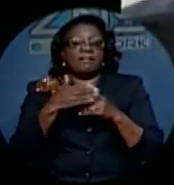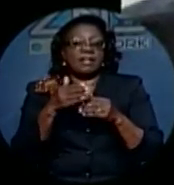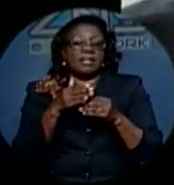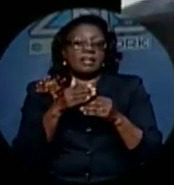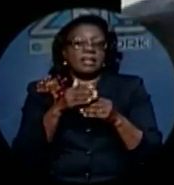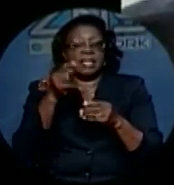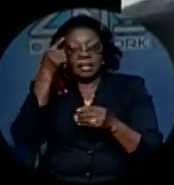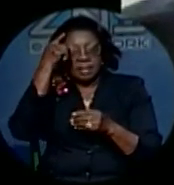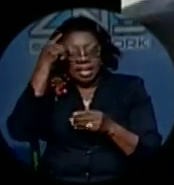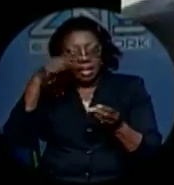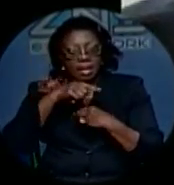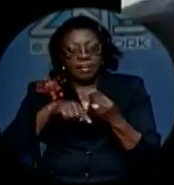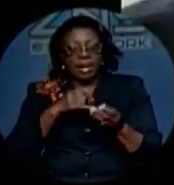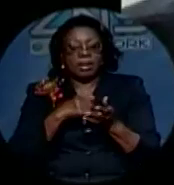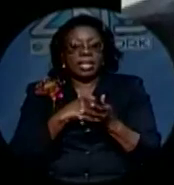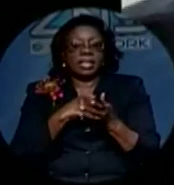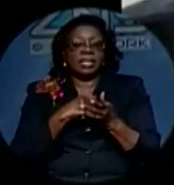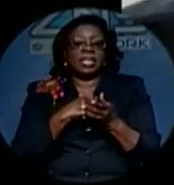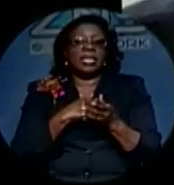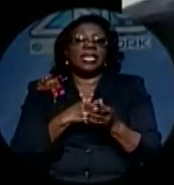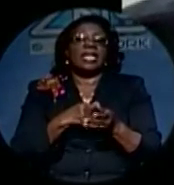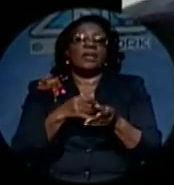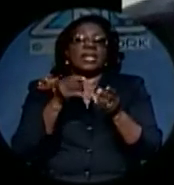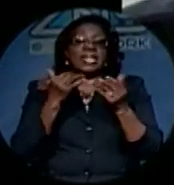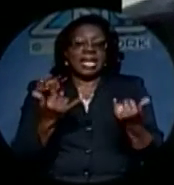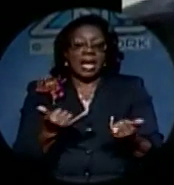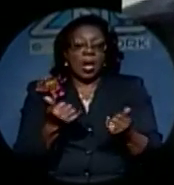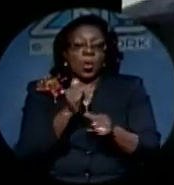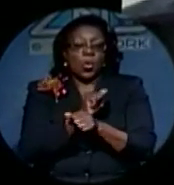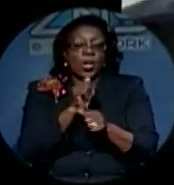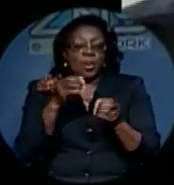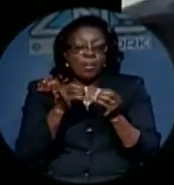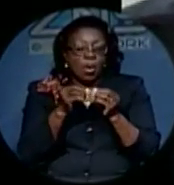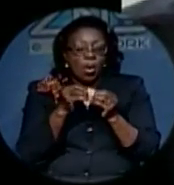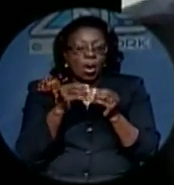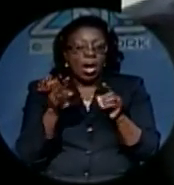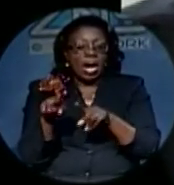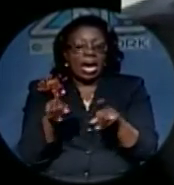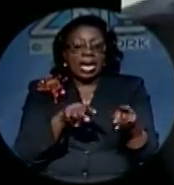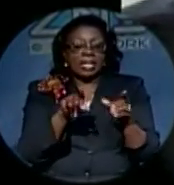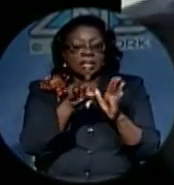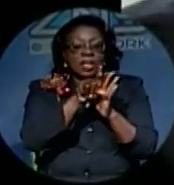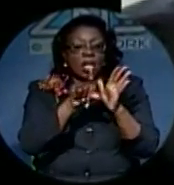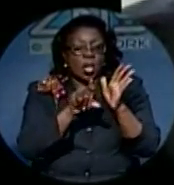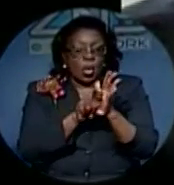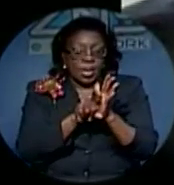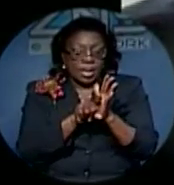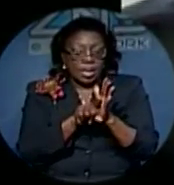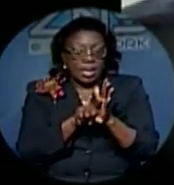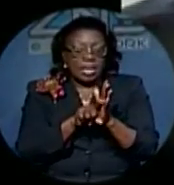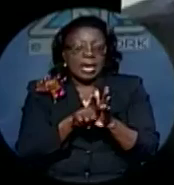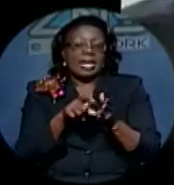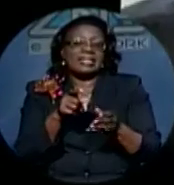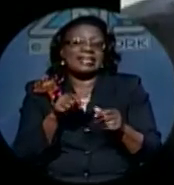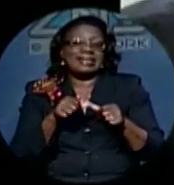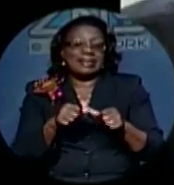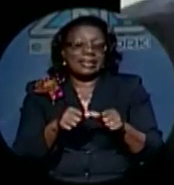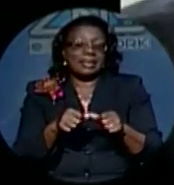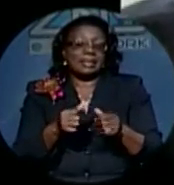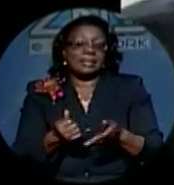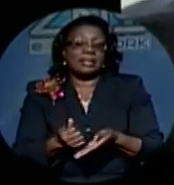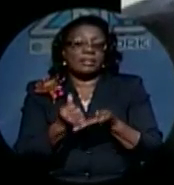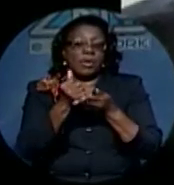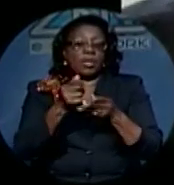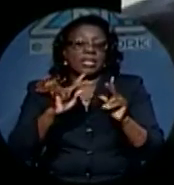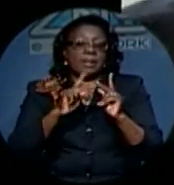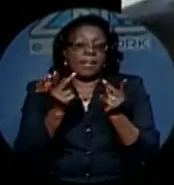concentrate more on his legal practice and hopefully he'll be able to offer himself for renewed service to his party and nation in the future.